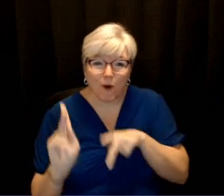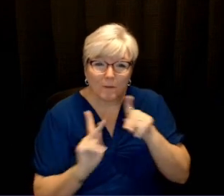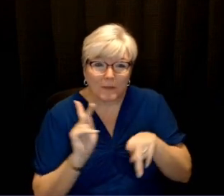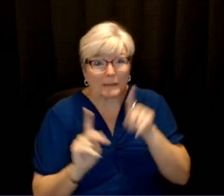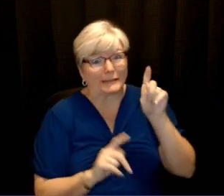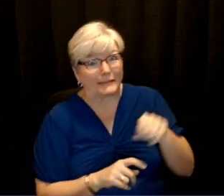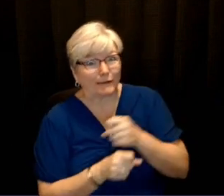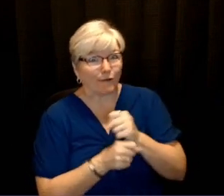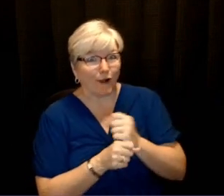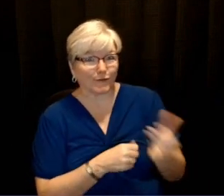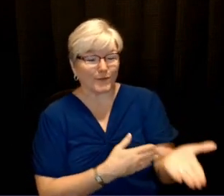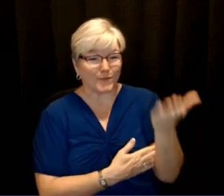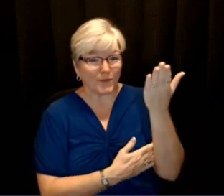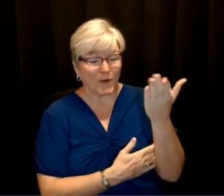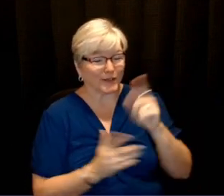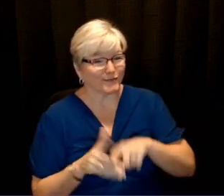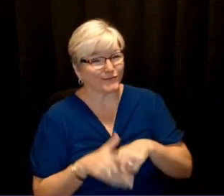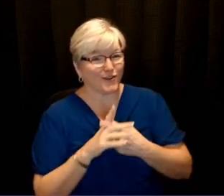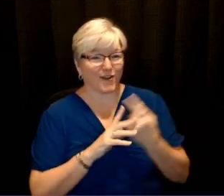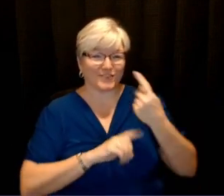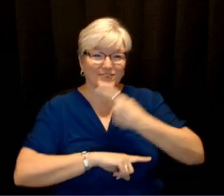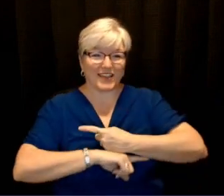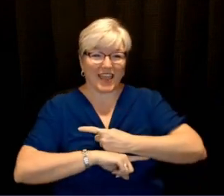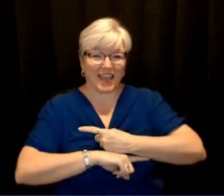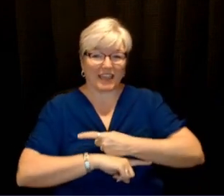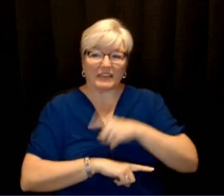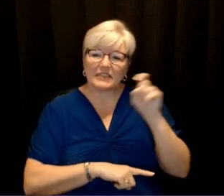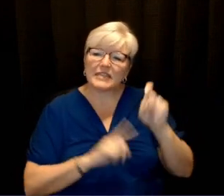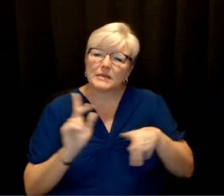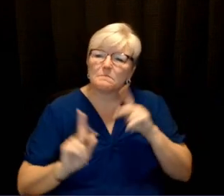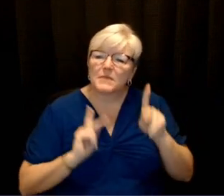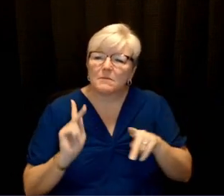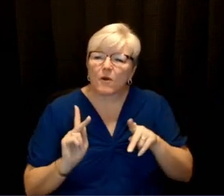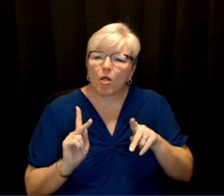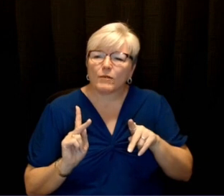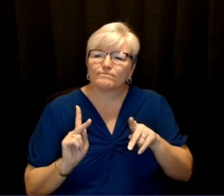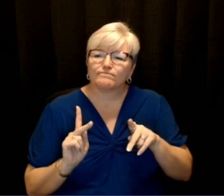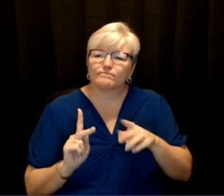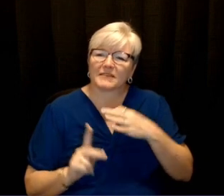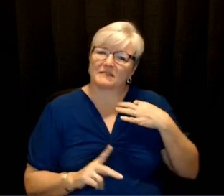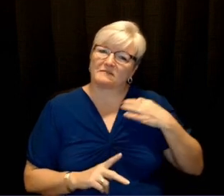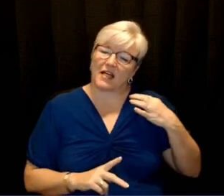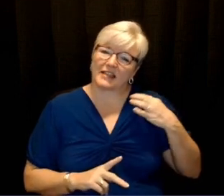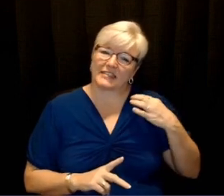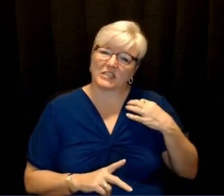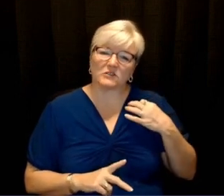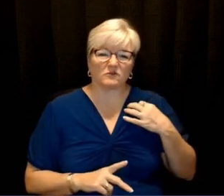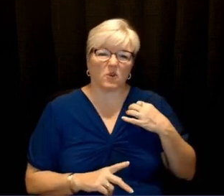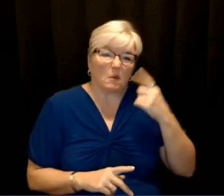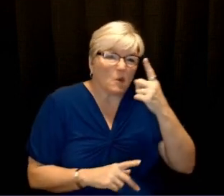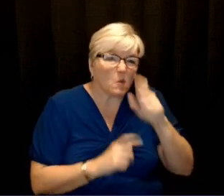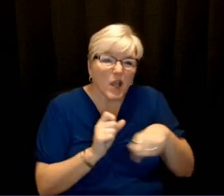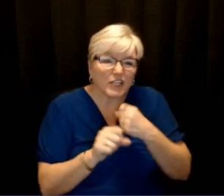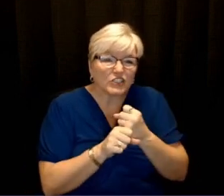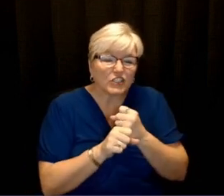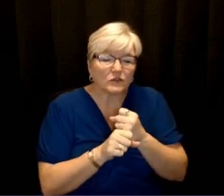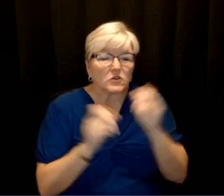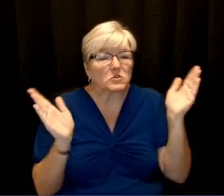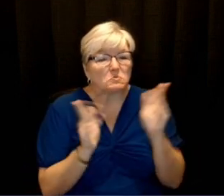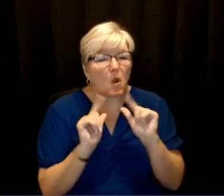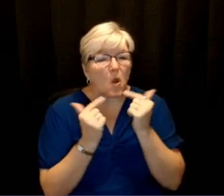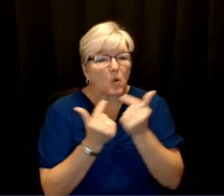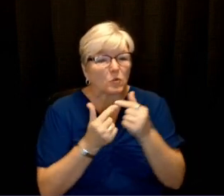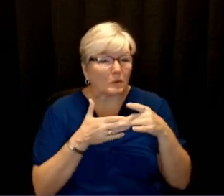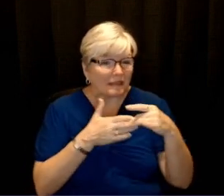who have got to have that coffee to get their day started. We need some individuals who will volunteer to serve at least for one year